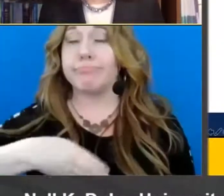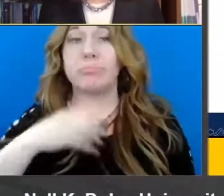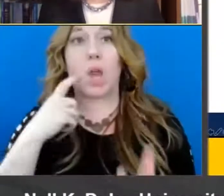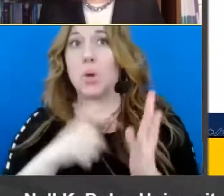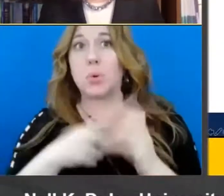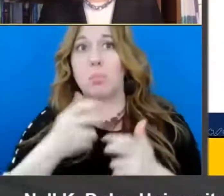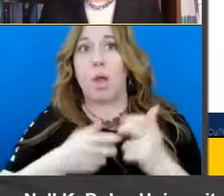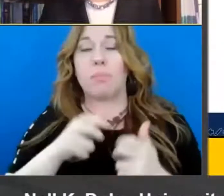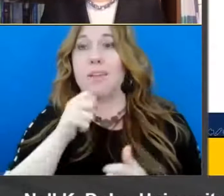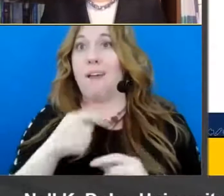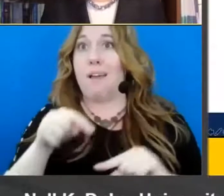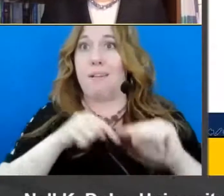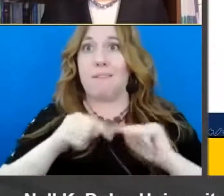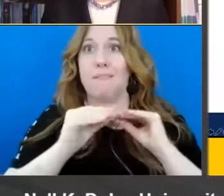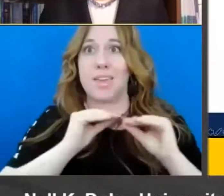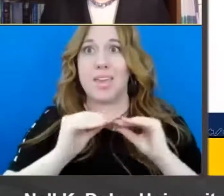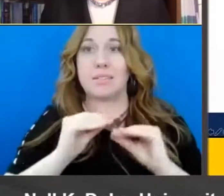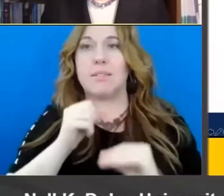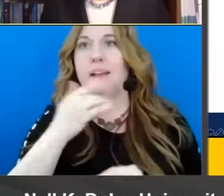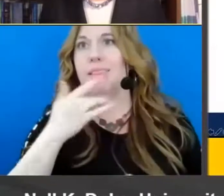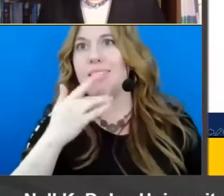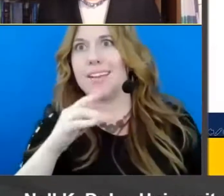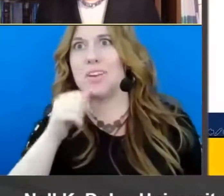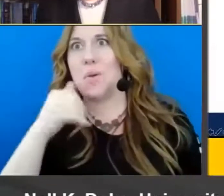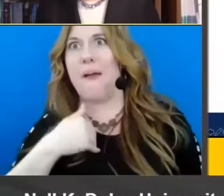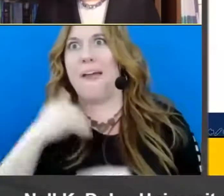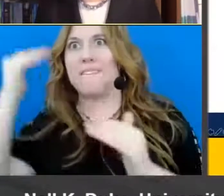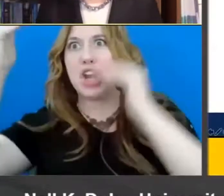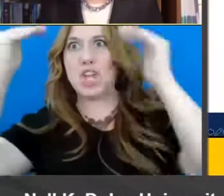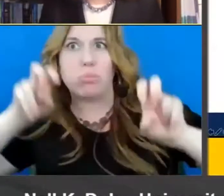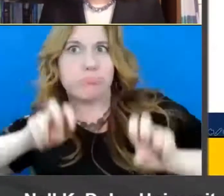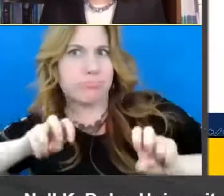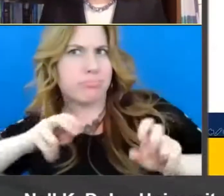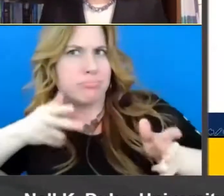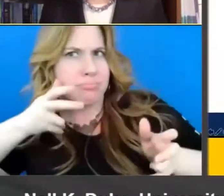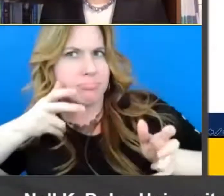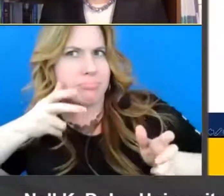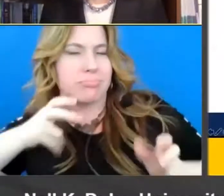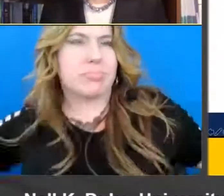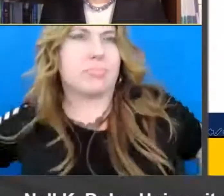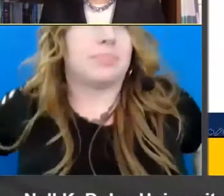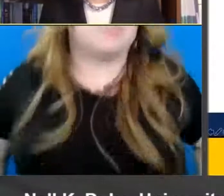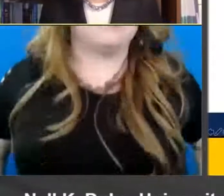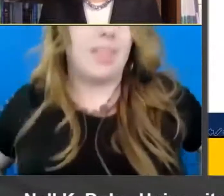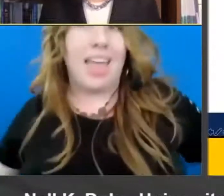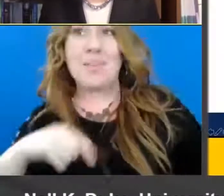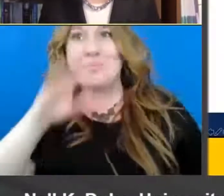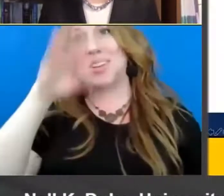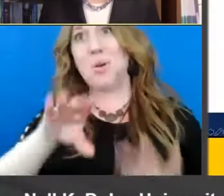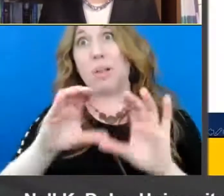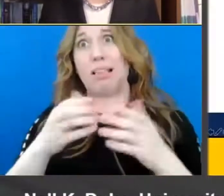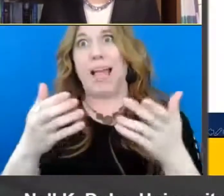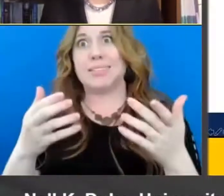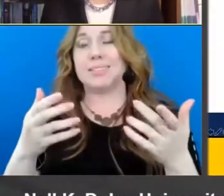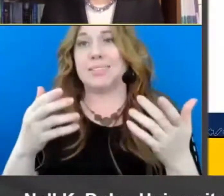and they're not lucky enough to happen to have an adult sitting with them while they're reading and we all know that in our class sizes in the u.s um